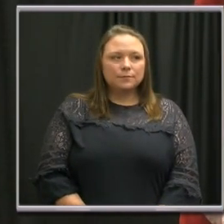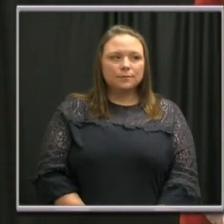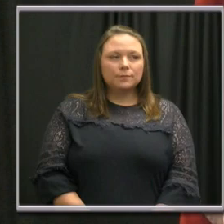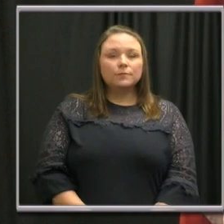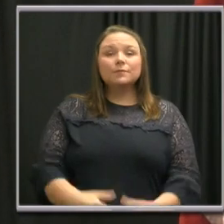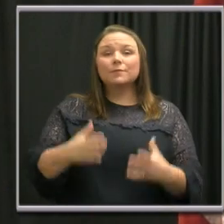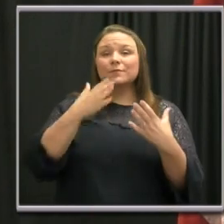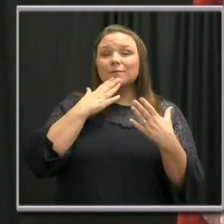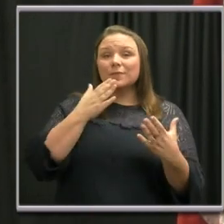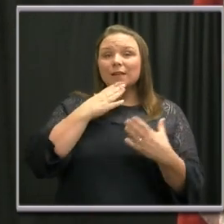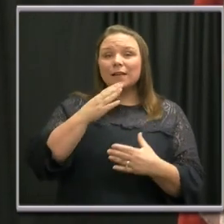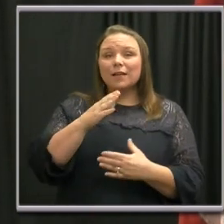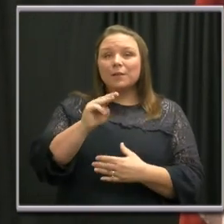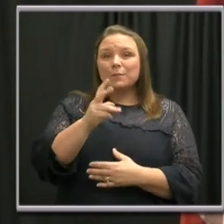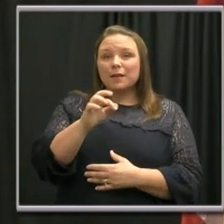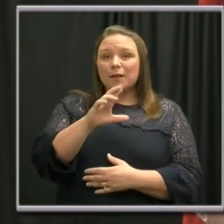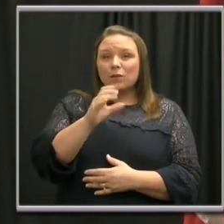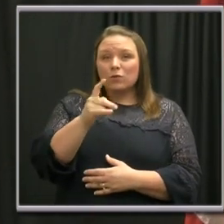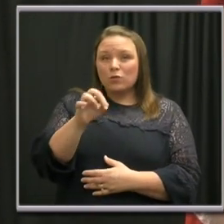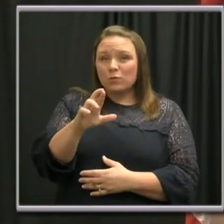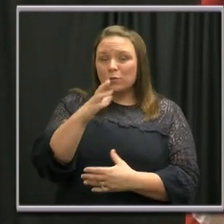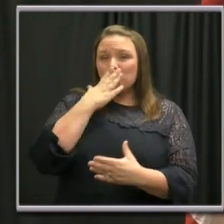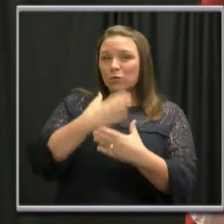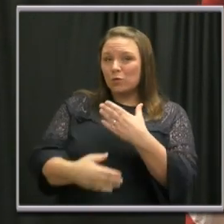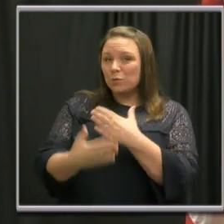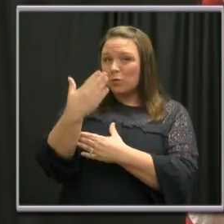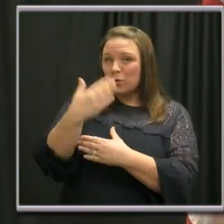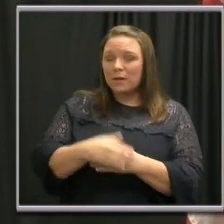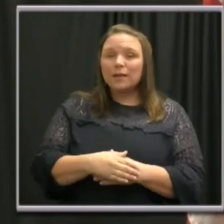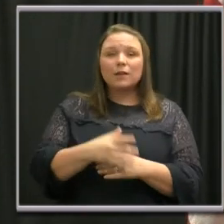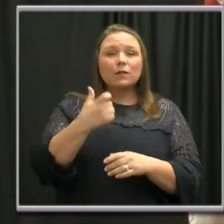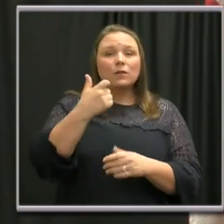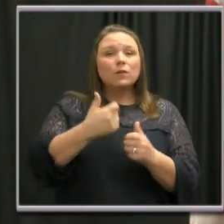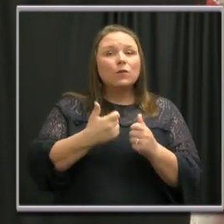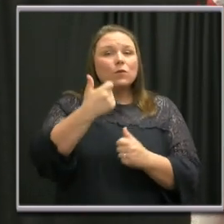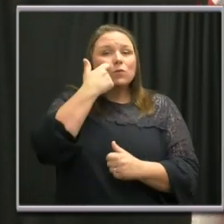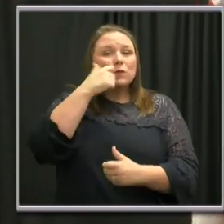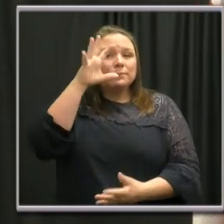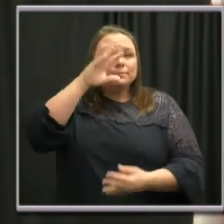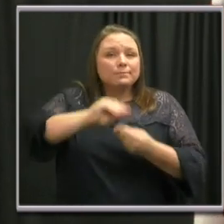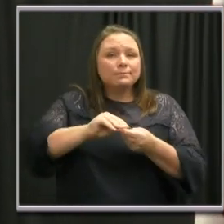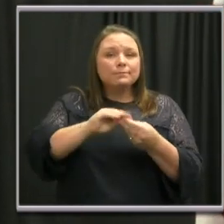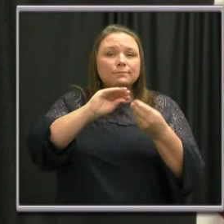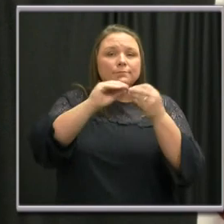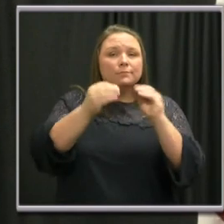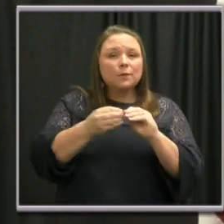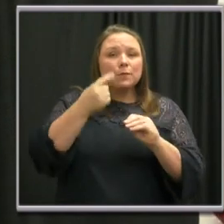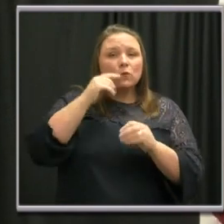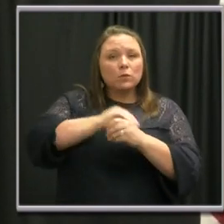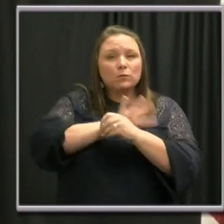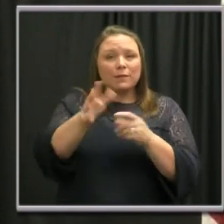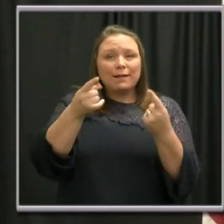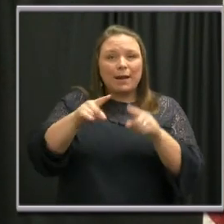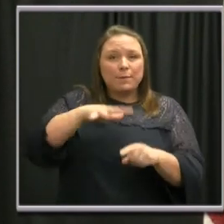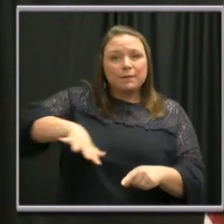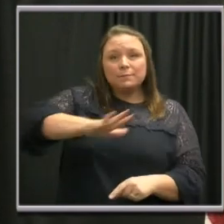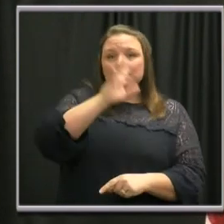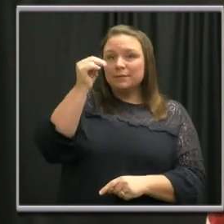Thank you, Mayor Cooper, and good morning, Nashville. Here's the latest information on the COVID-19 virus in our city.